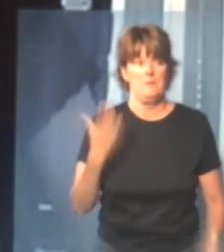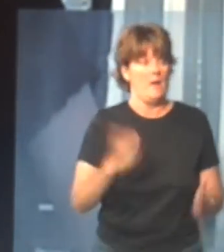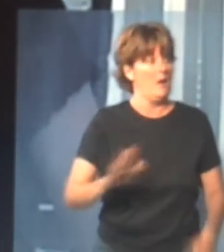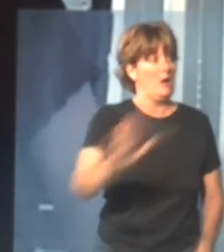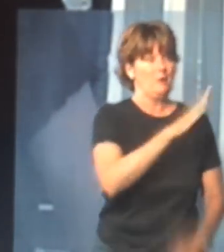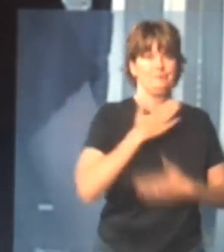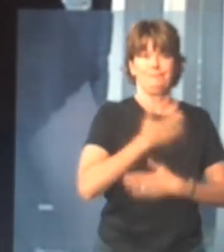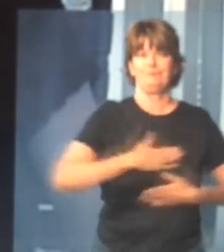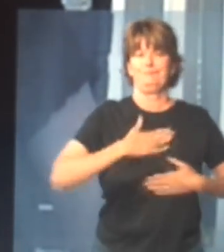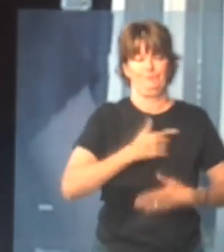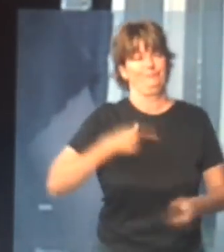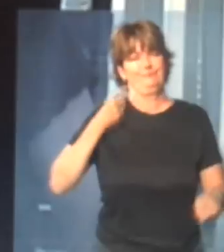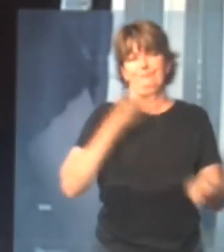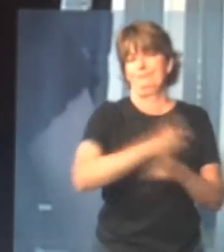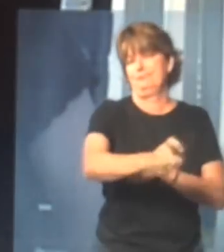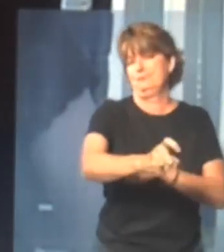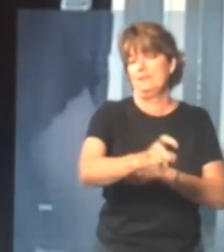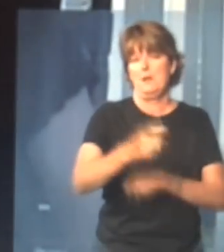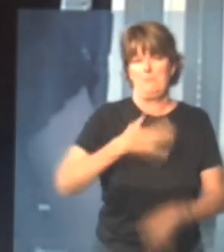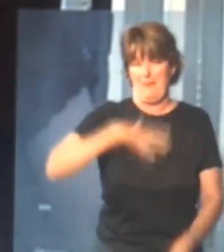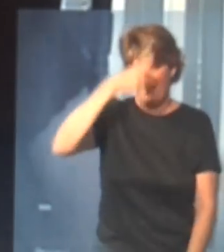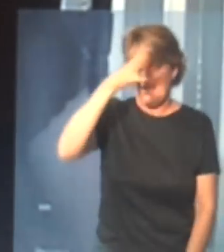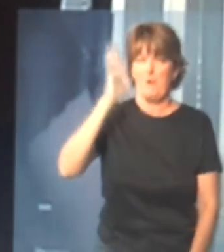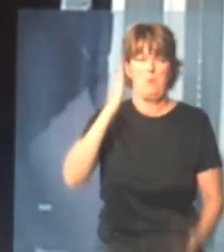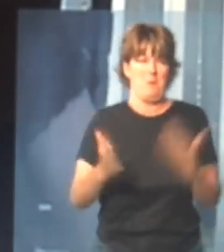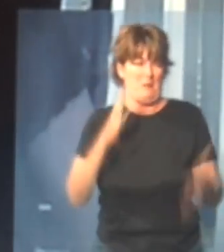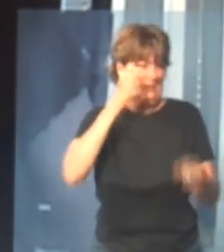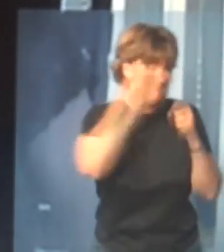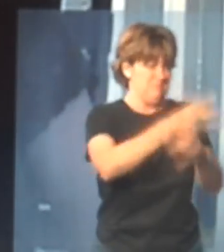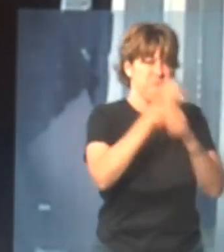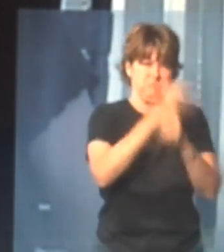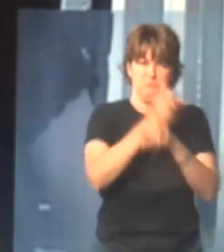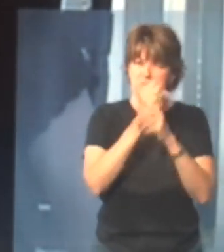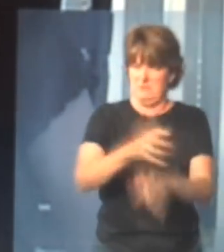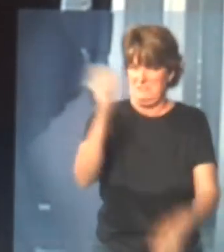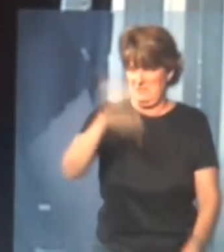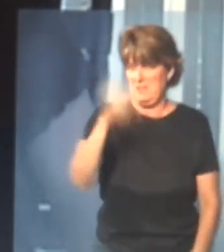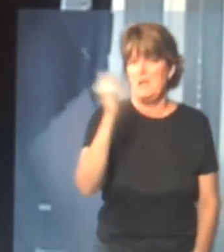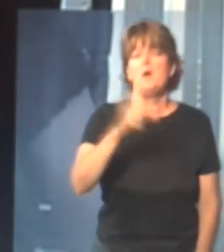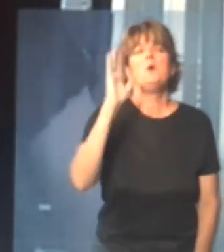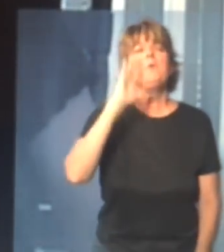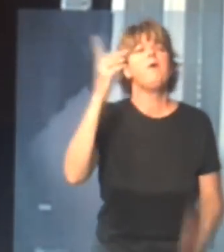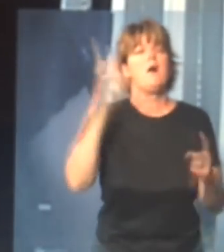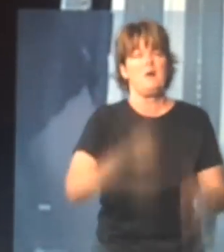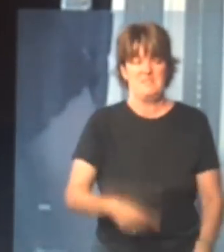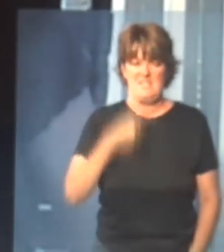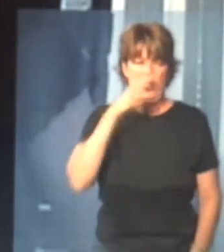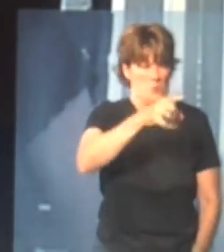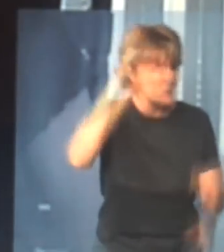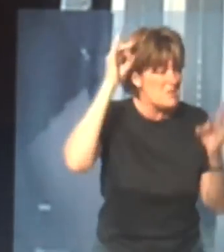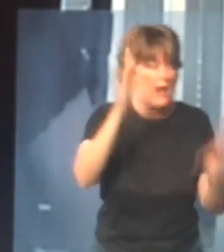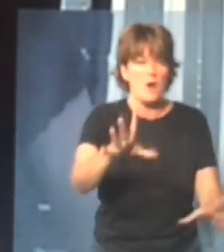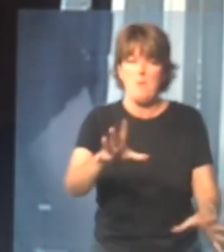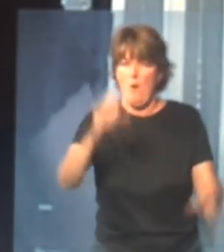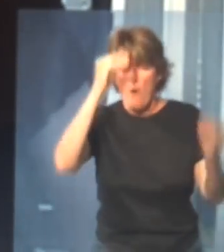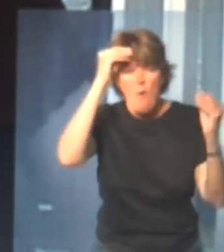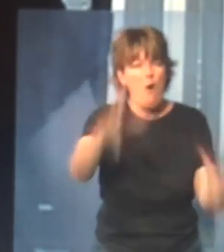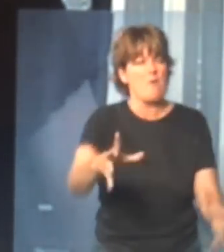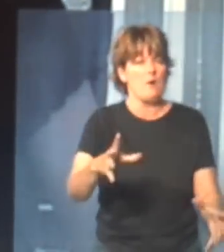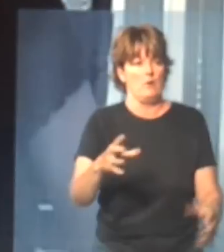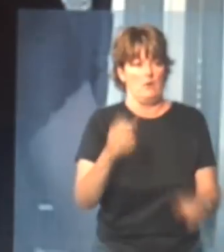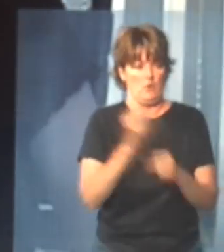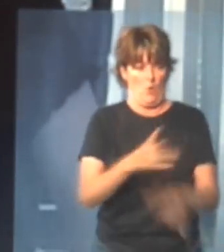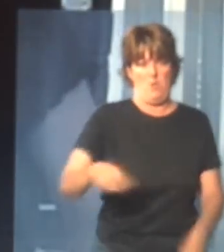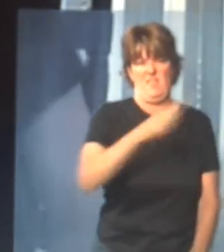ruined the trip for everybody, you know, my dad's probably going to yell at them all, and tell them, you know, this is terrible, you know, and make it